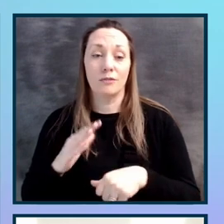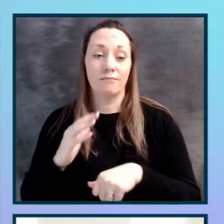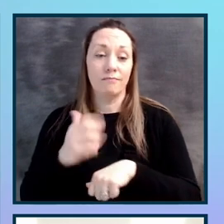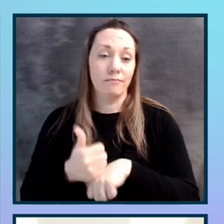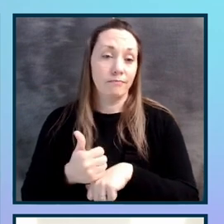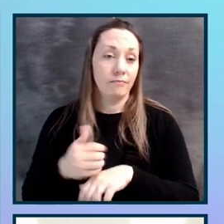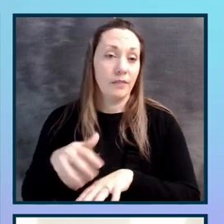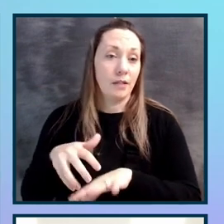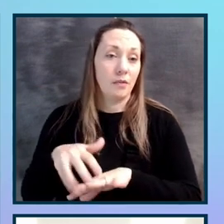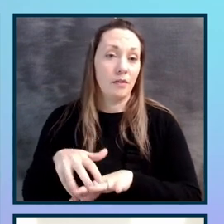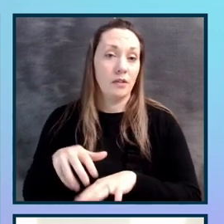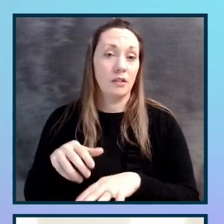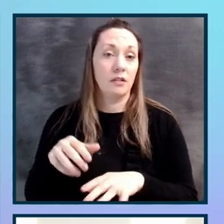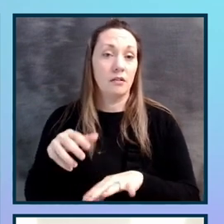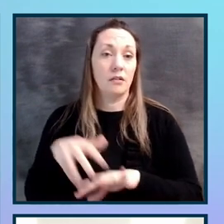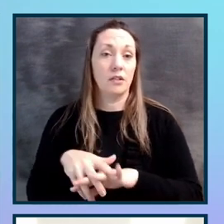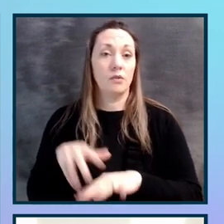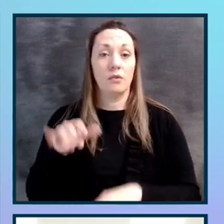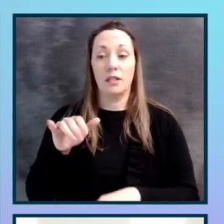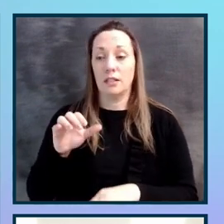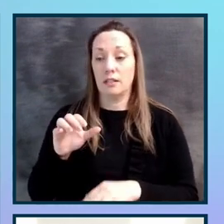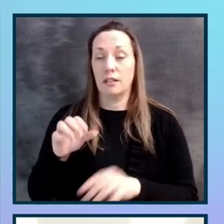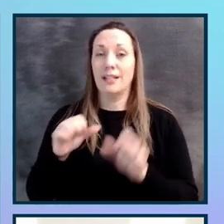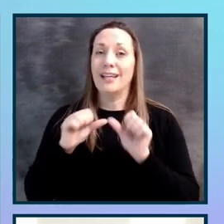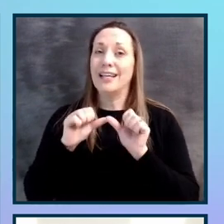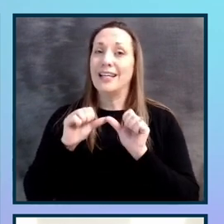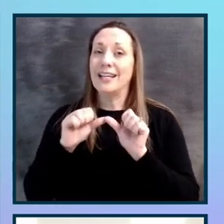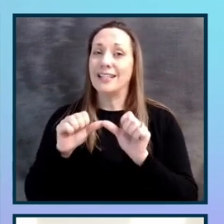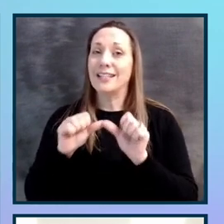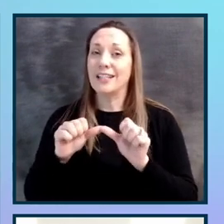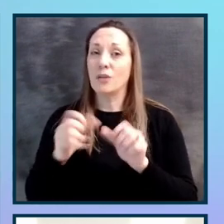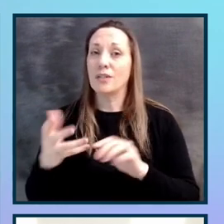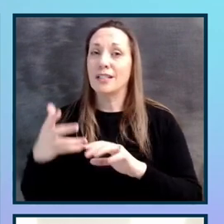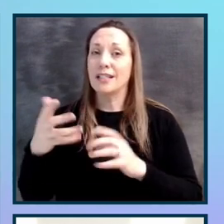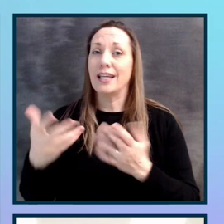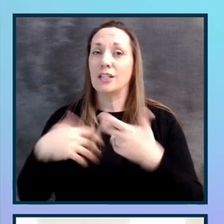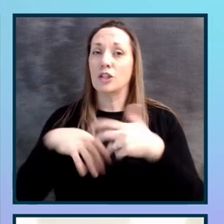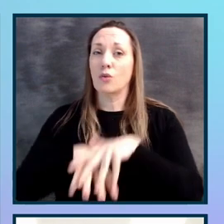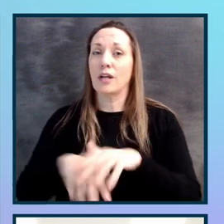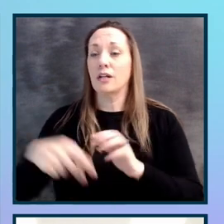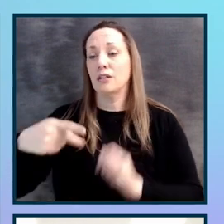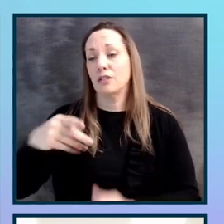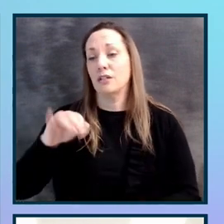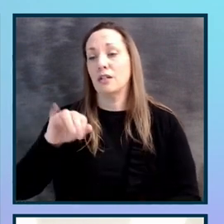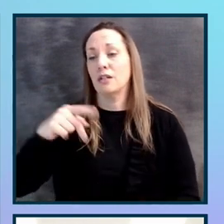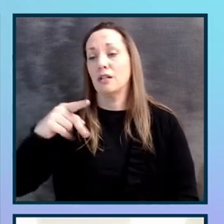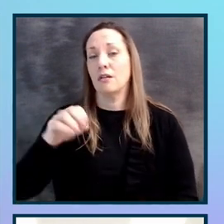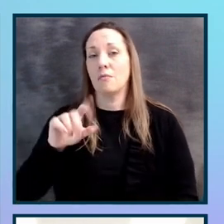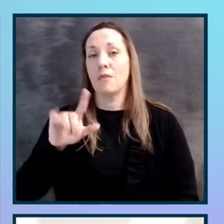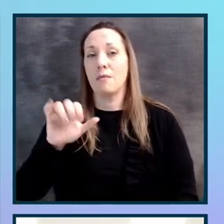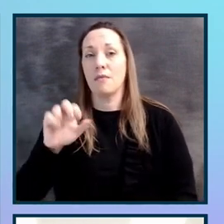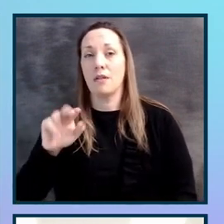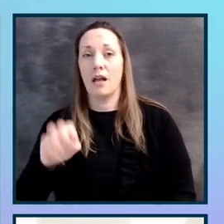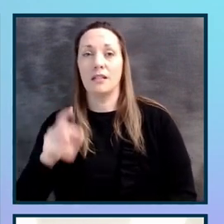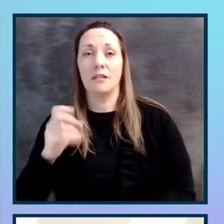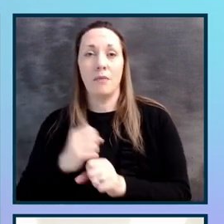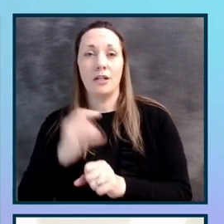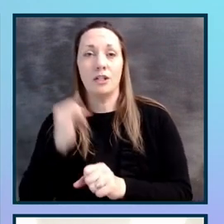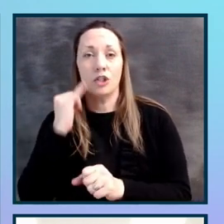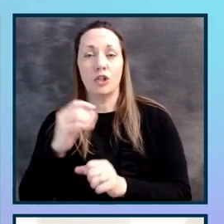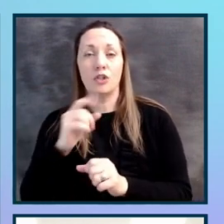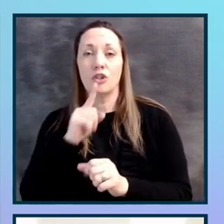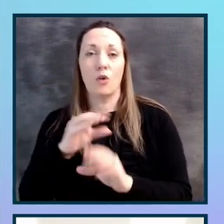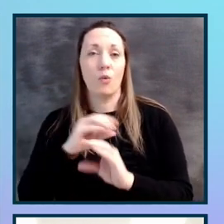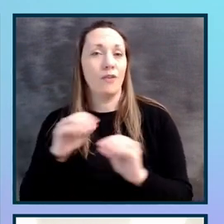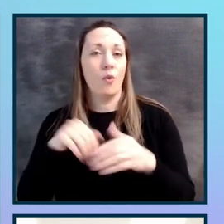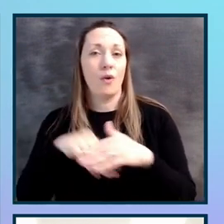our CI-CD continuous integration pipeline and to block any changes that have accessibility issues. So I highly recommend that